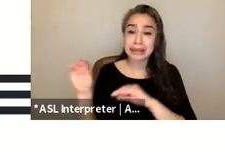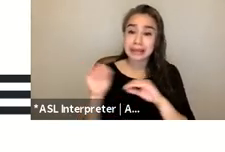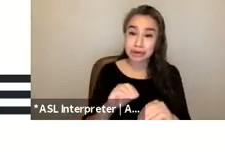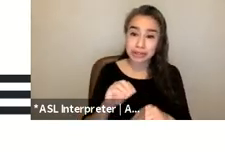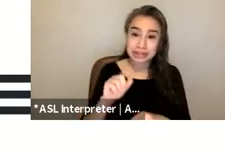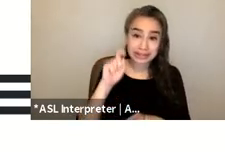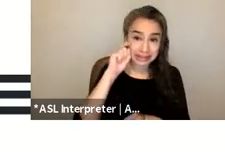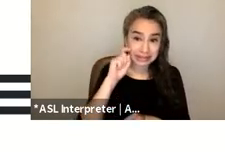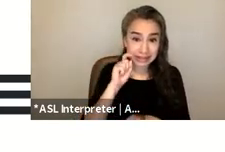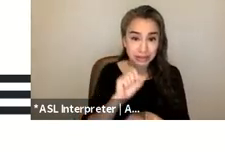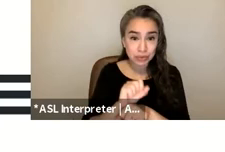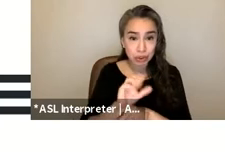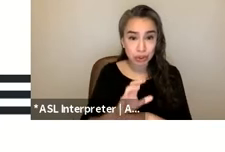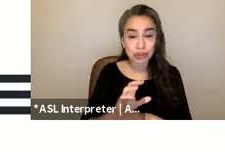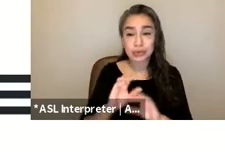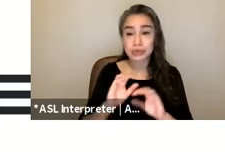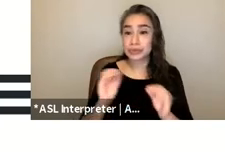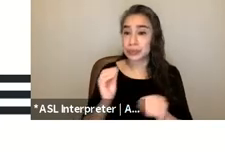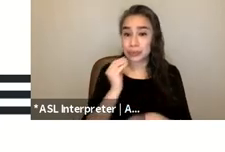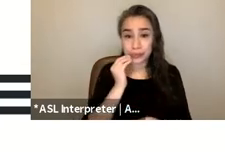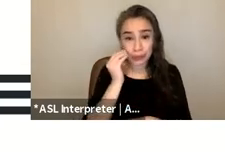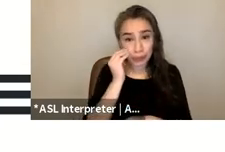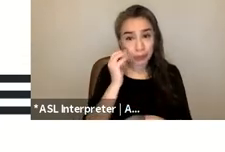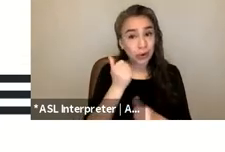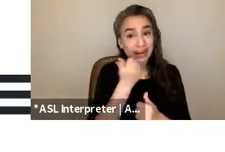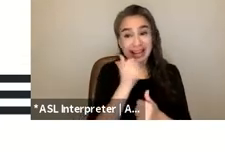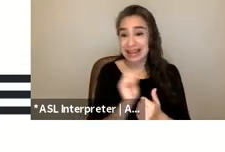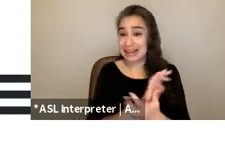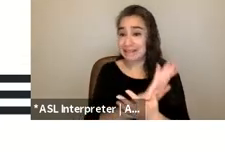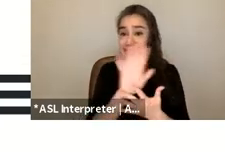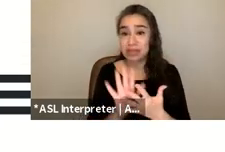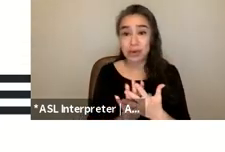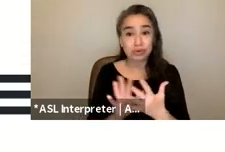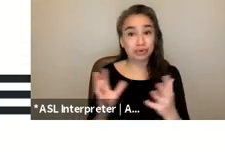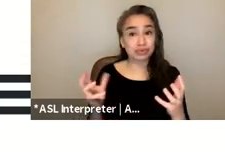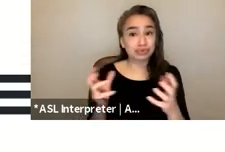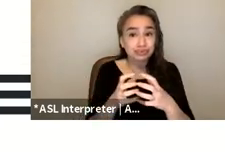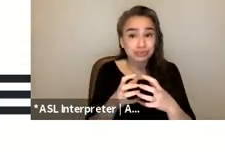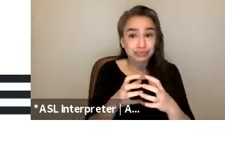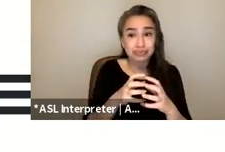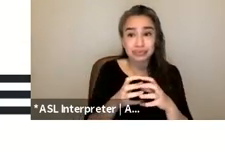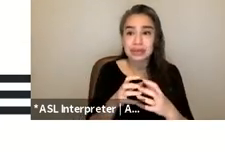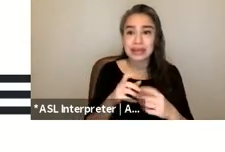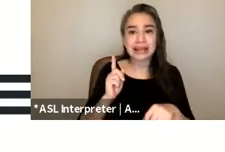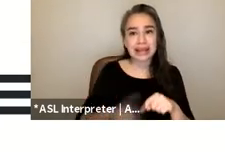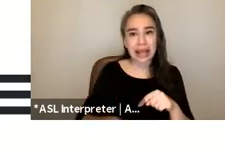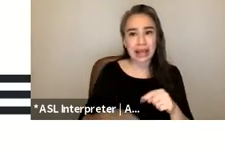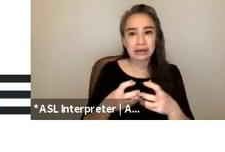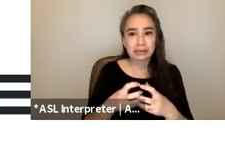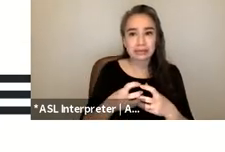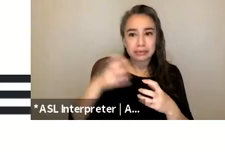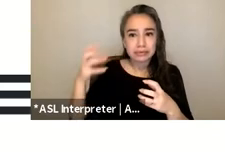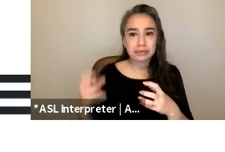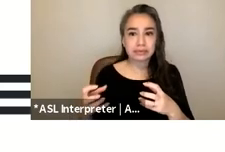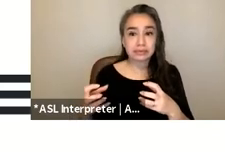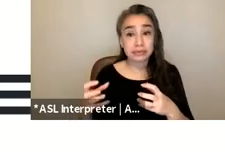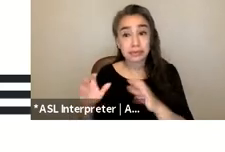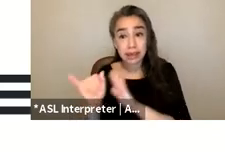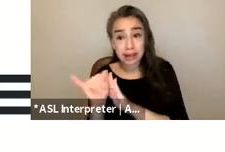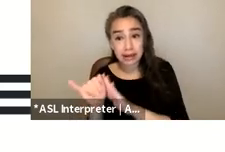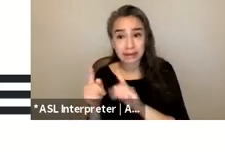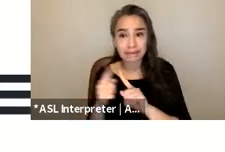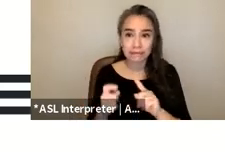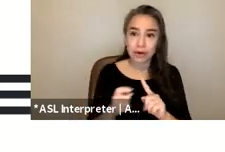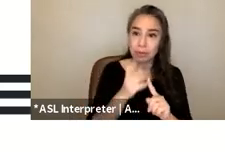of the above cannot separate their other layers of marginalization from their womanhood if solutions to